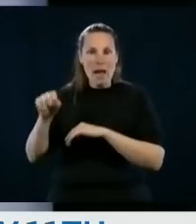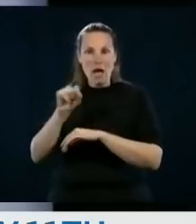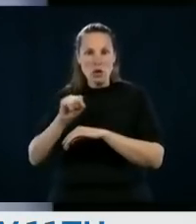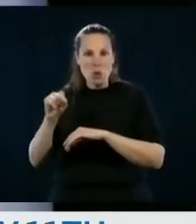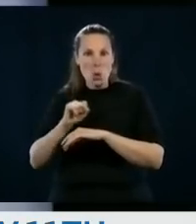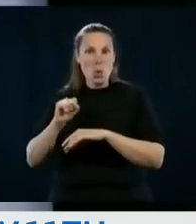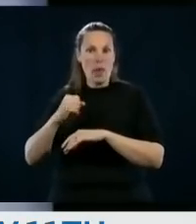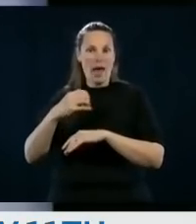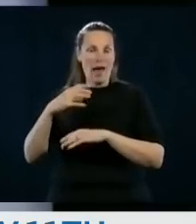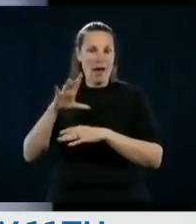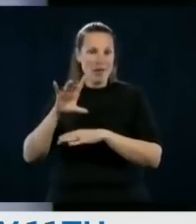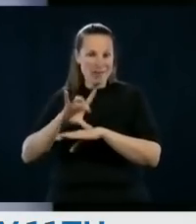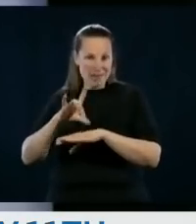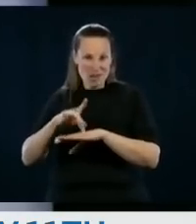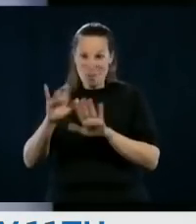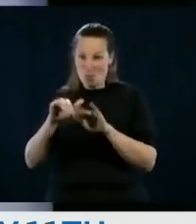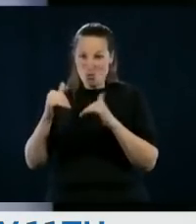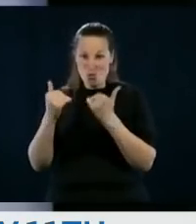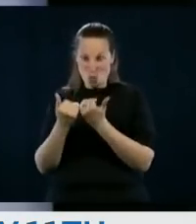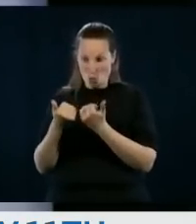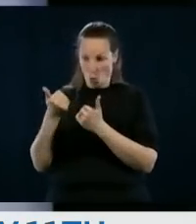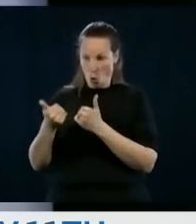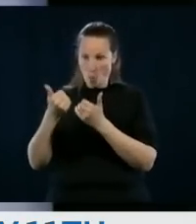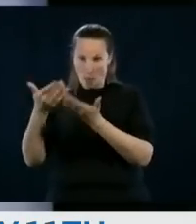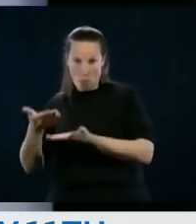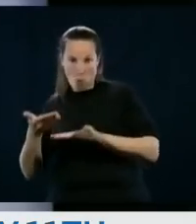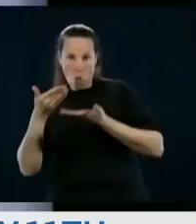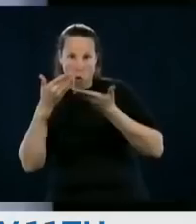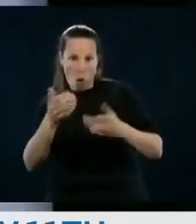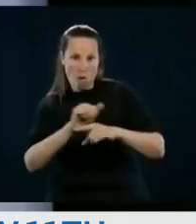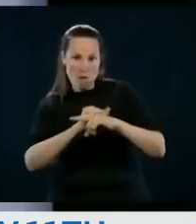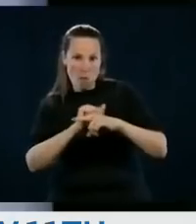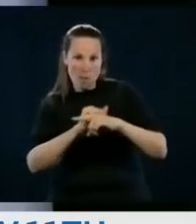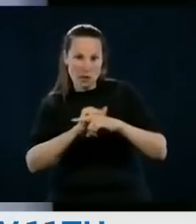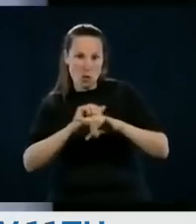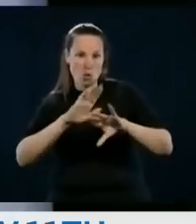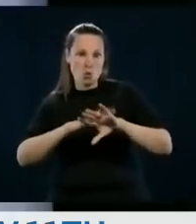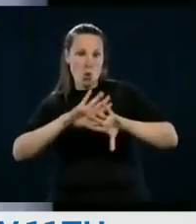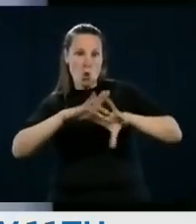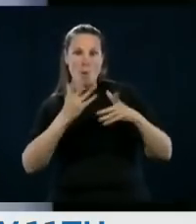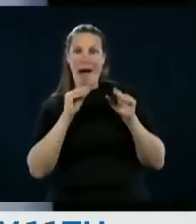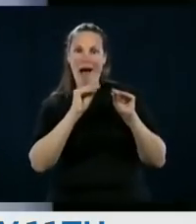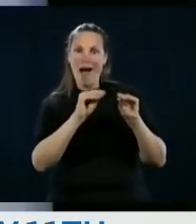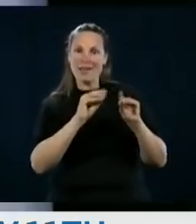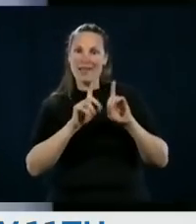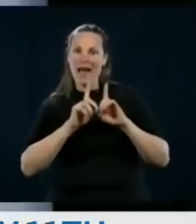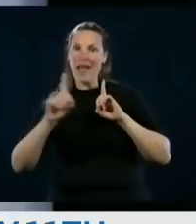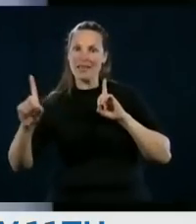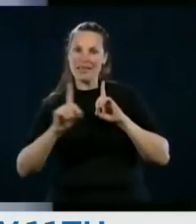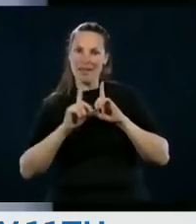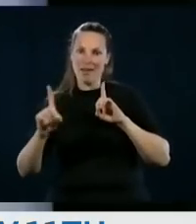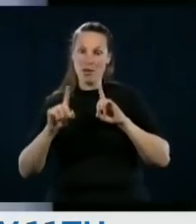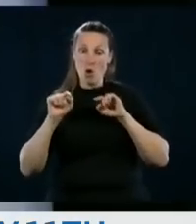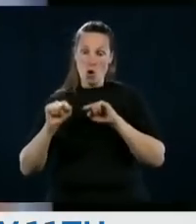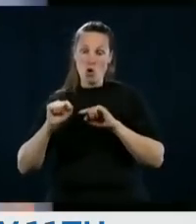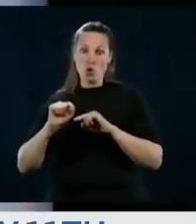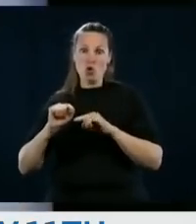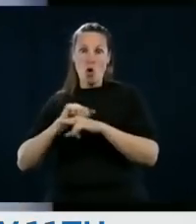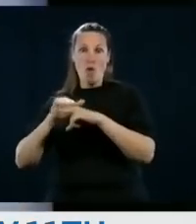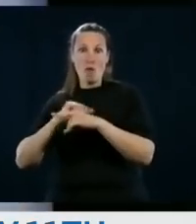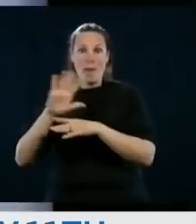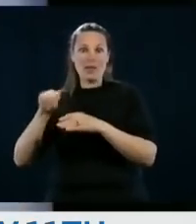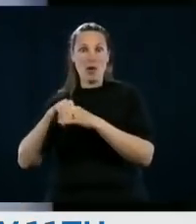college and high school, training on remote teaching. So, 20